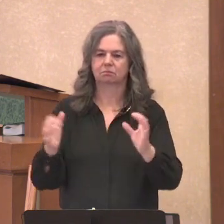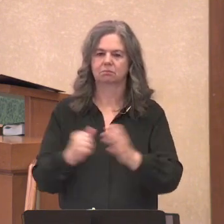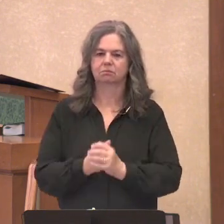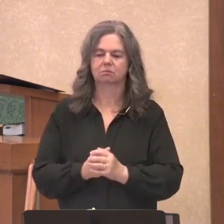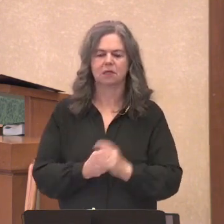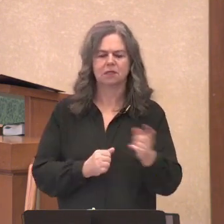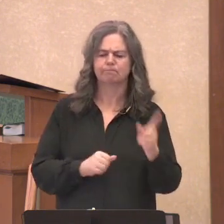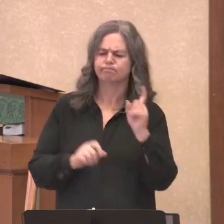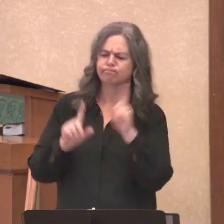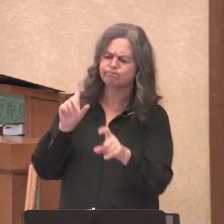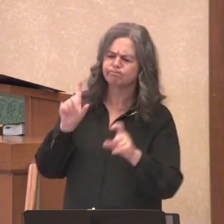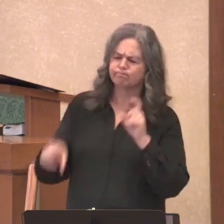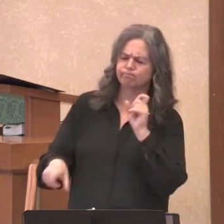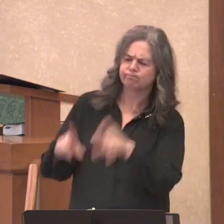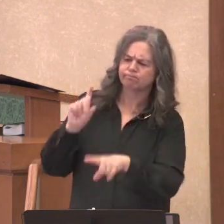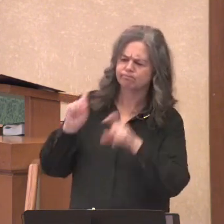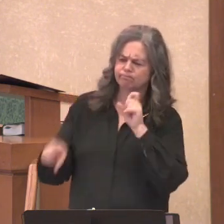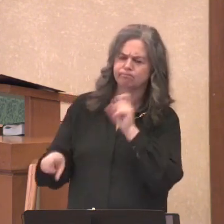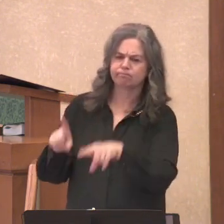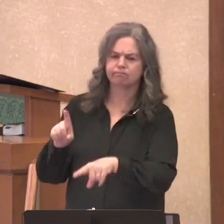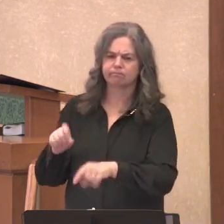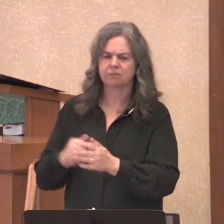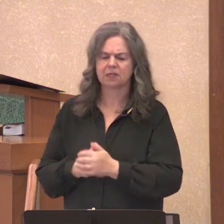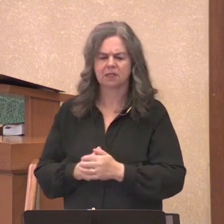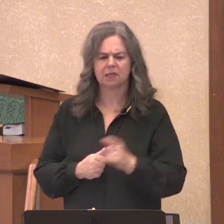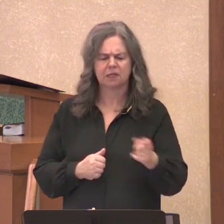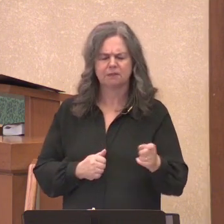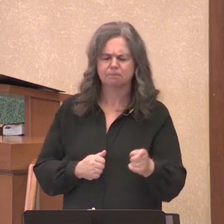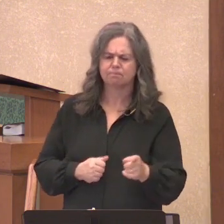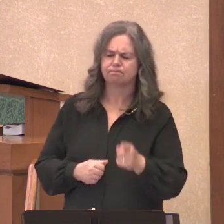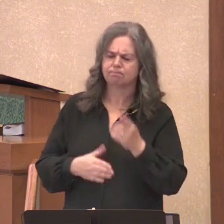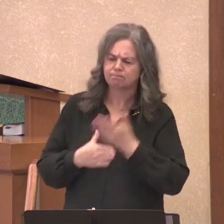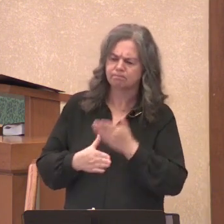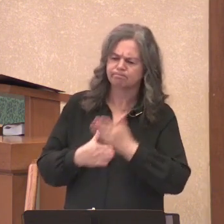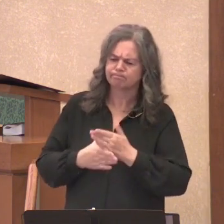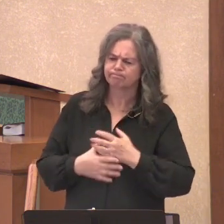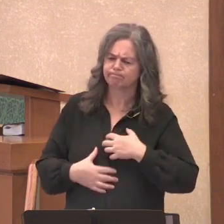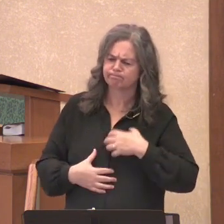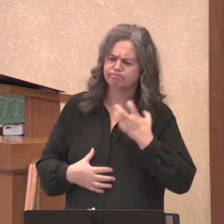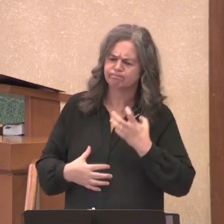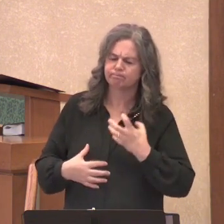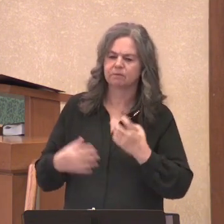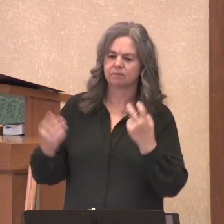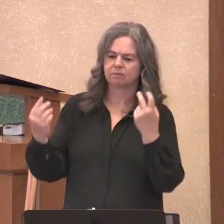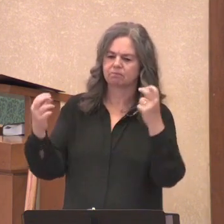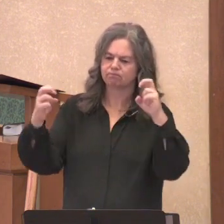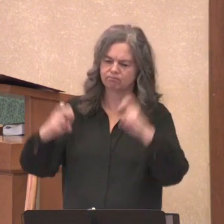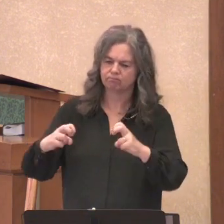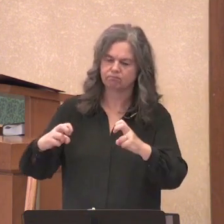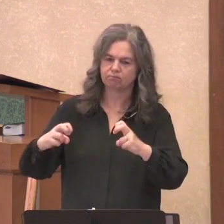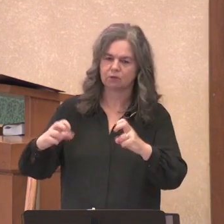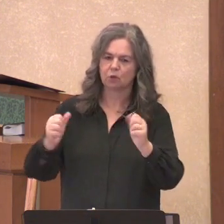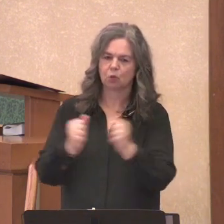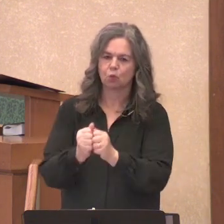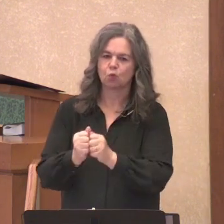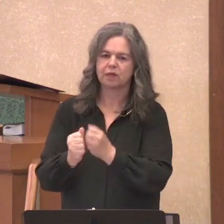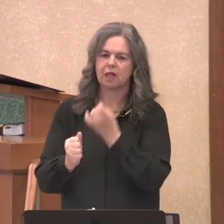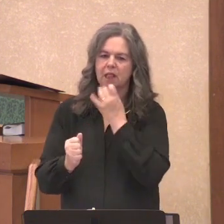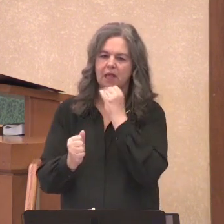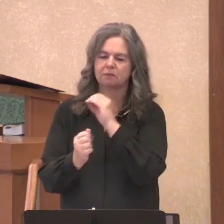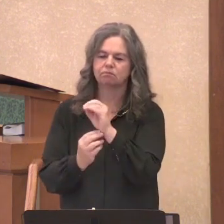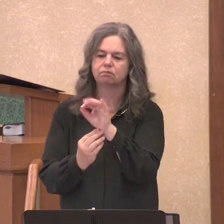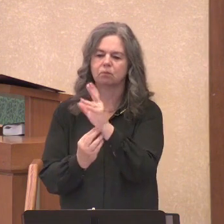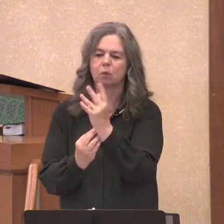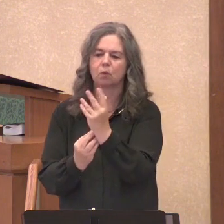are probing and disturbing to Nicodemus. And so they sit across the table with a lamp burning, and in the